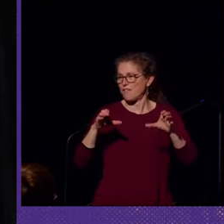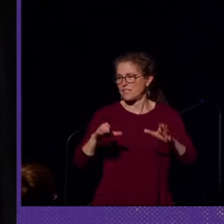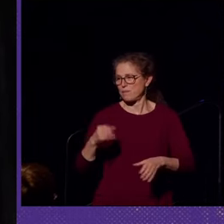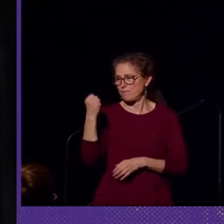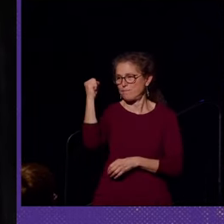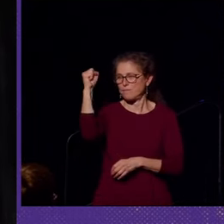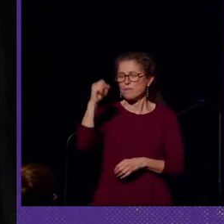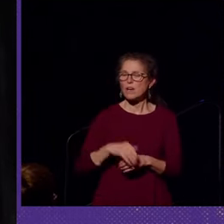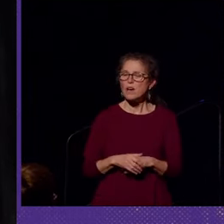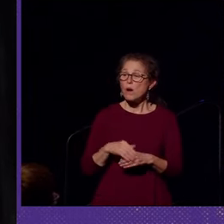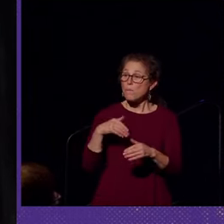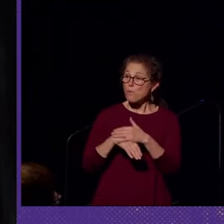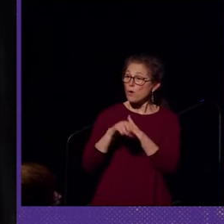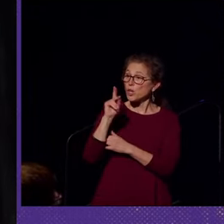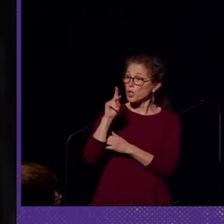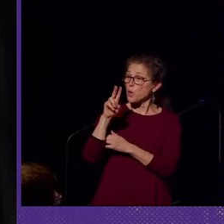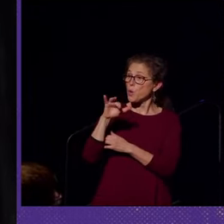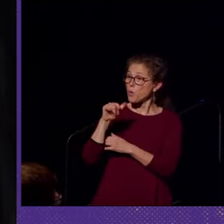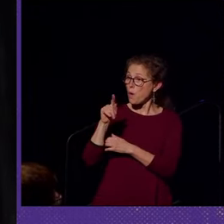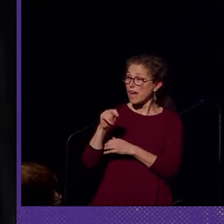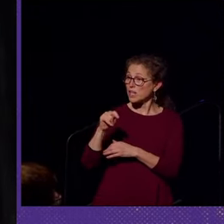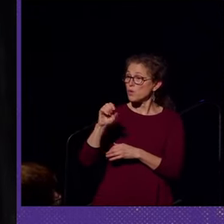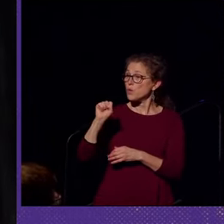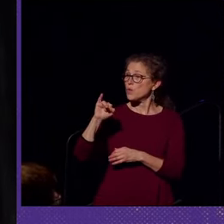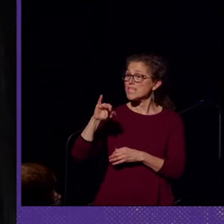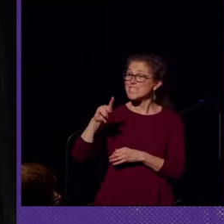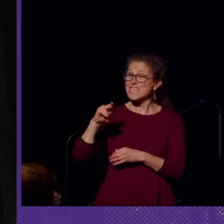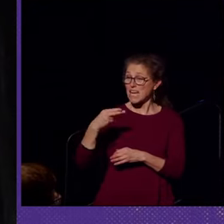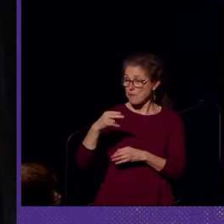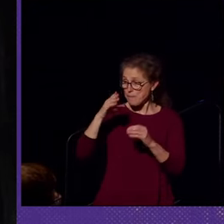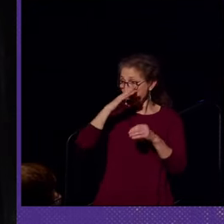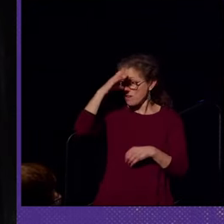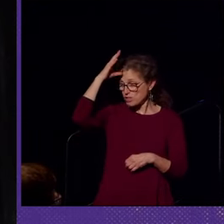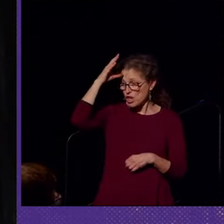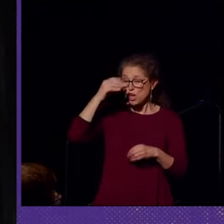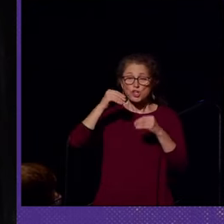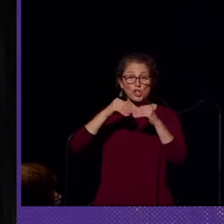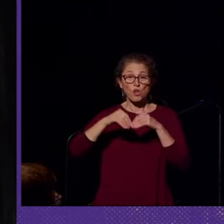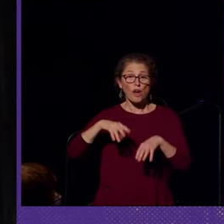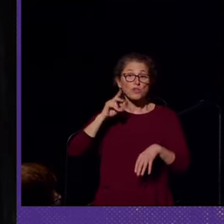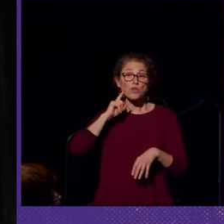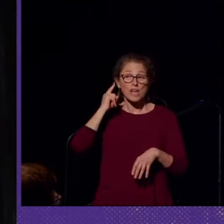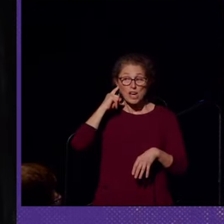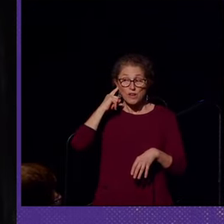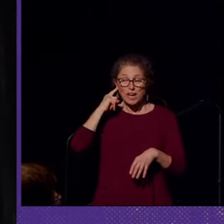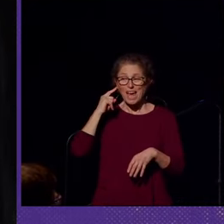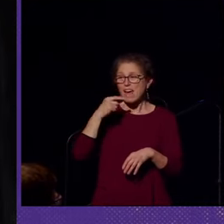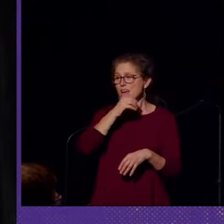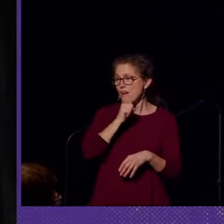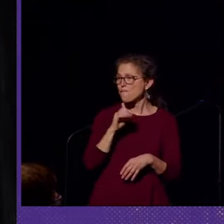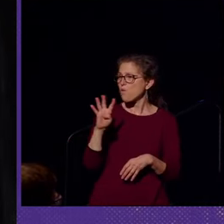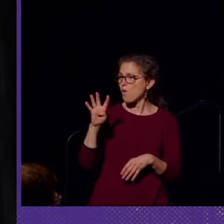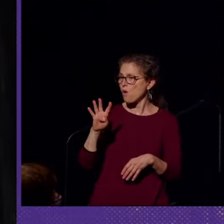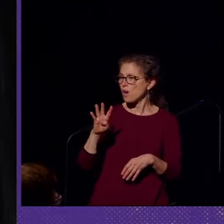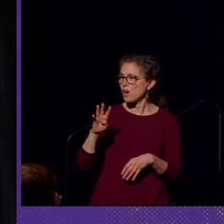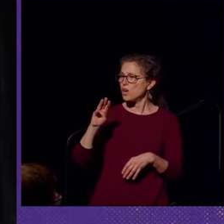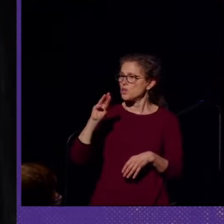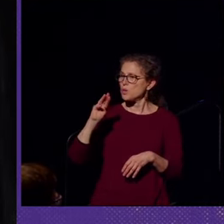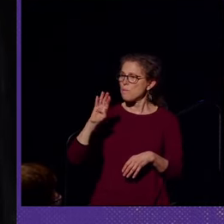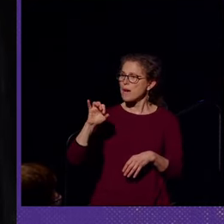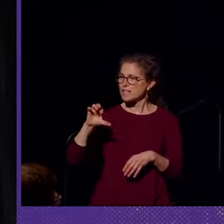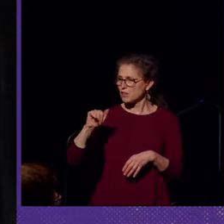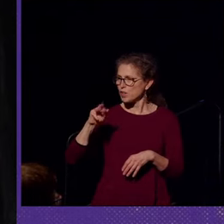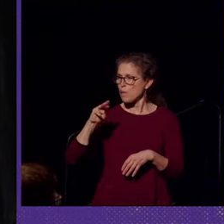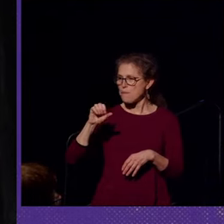Born in Kuwait to sick parents, Dr. Verde lost her hearing at the age of four to bacterial meningitis.